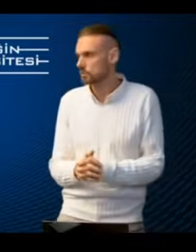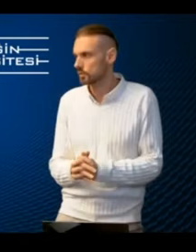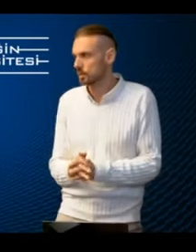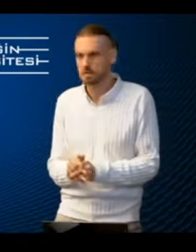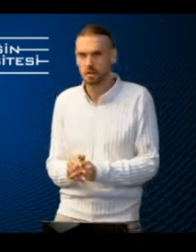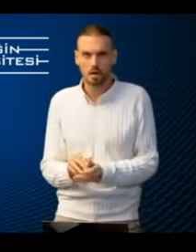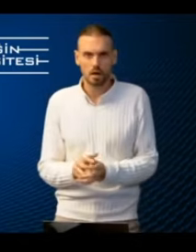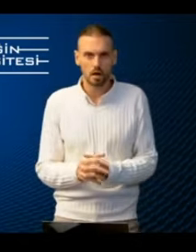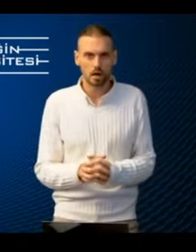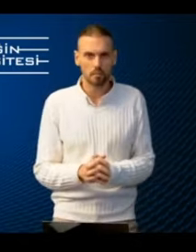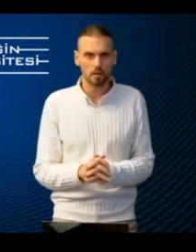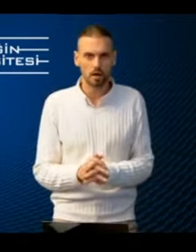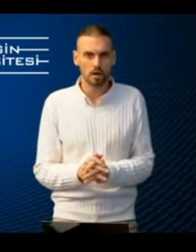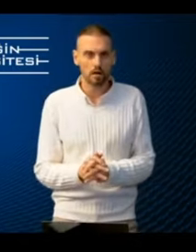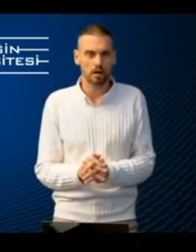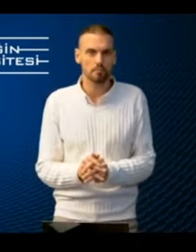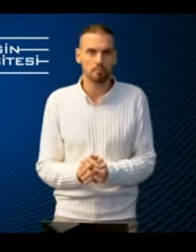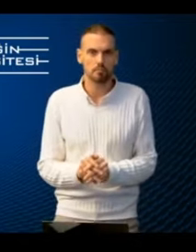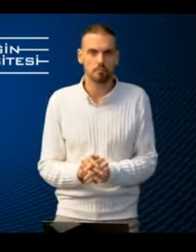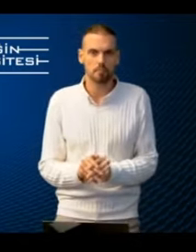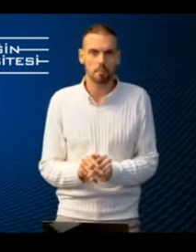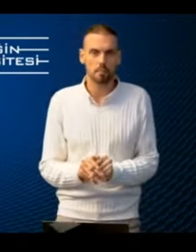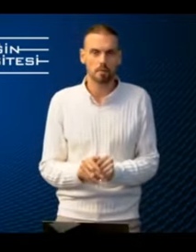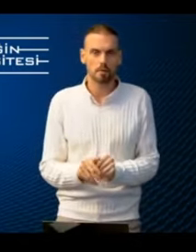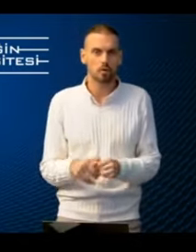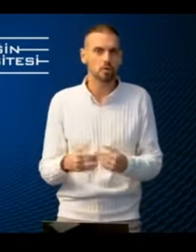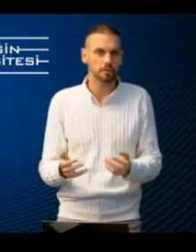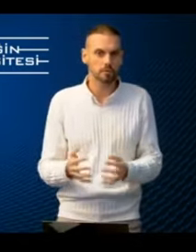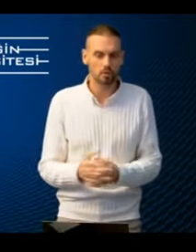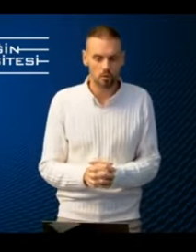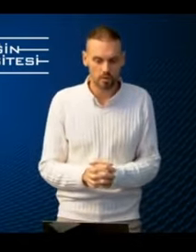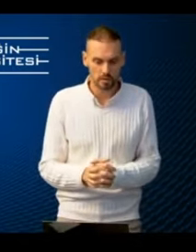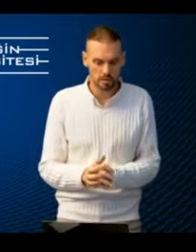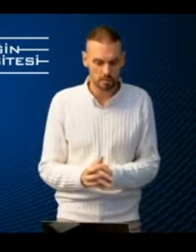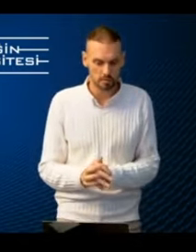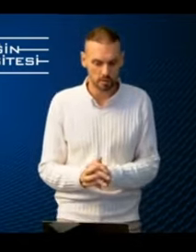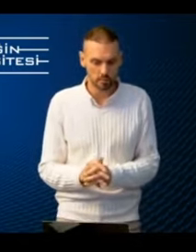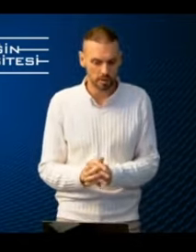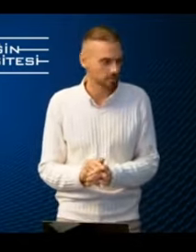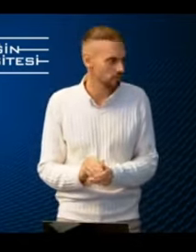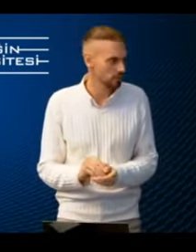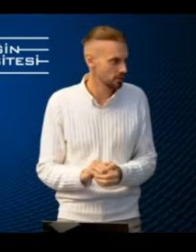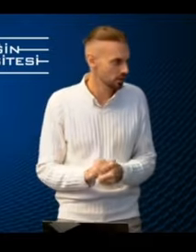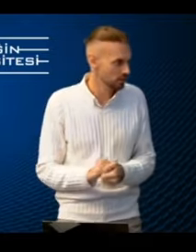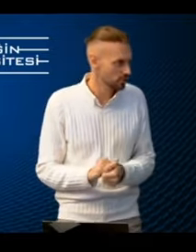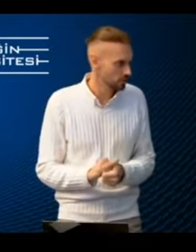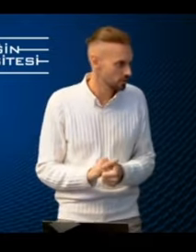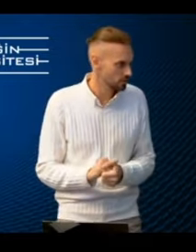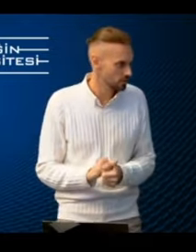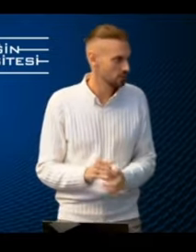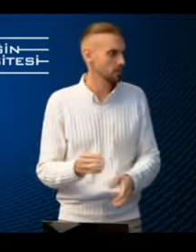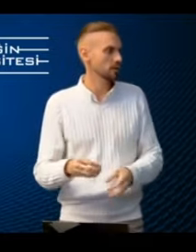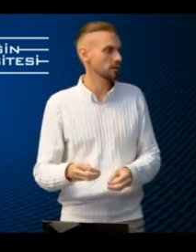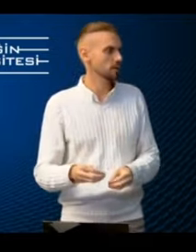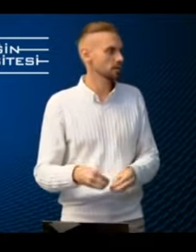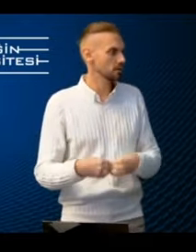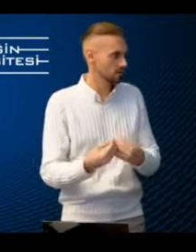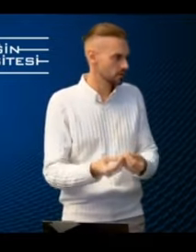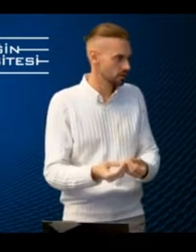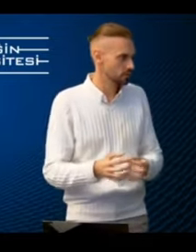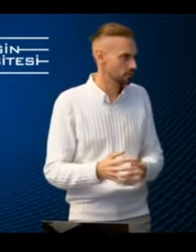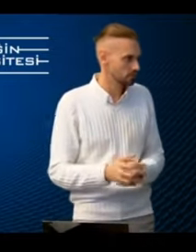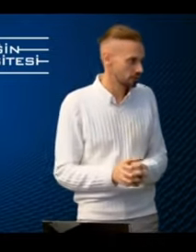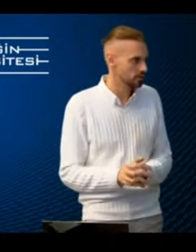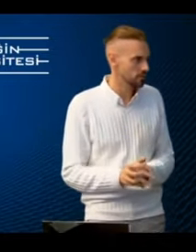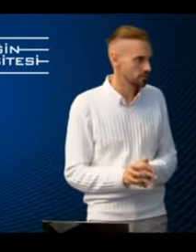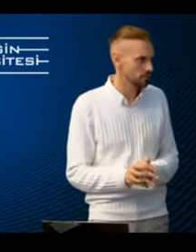if you would like to find content on accessible bathroom in the airport, again, in